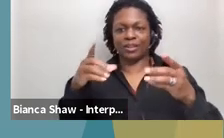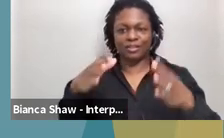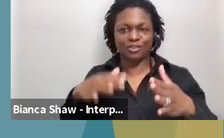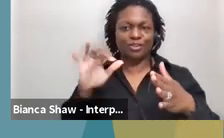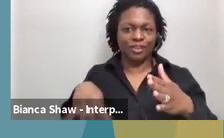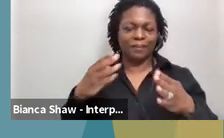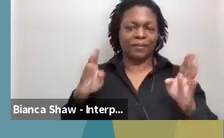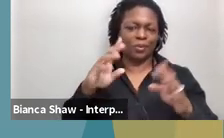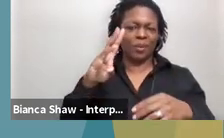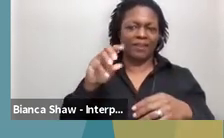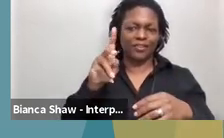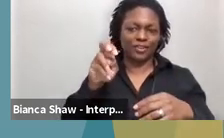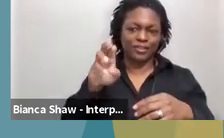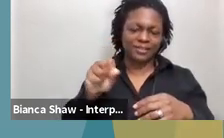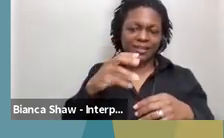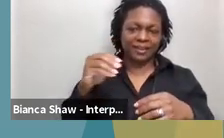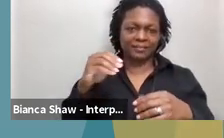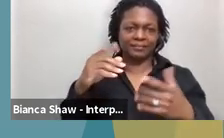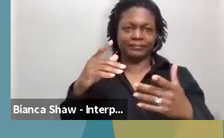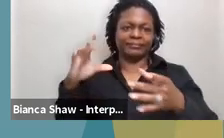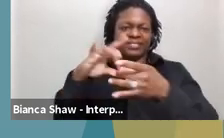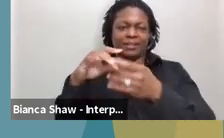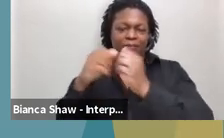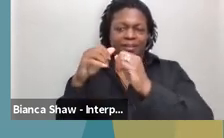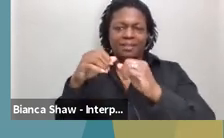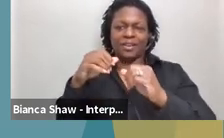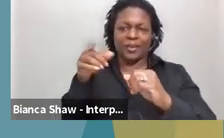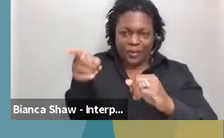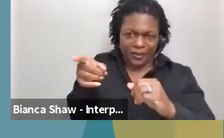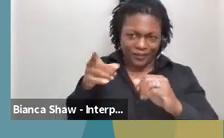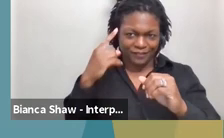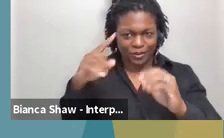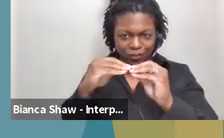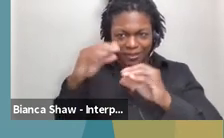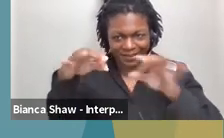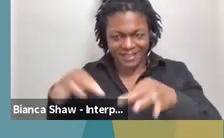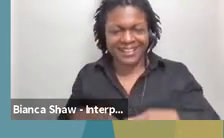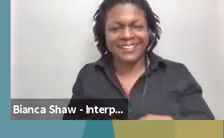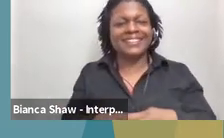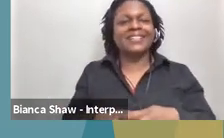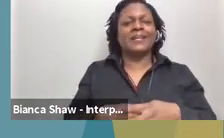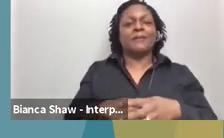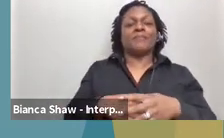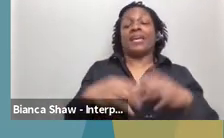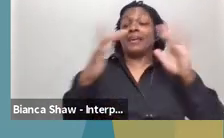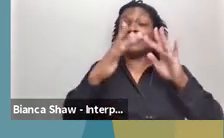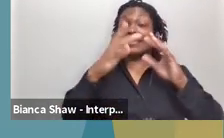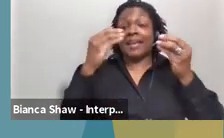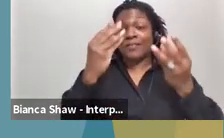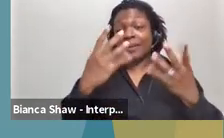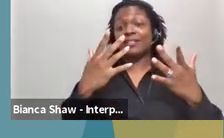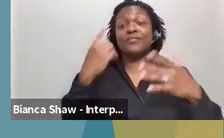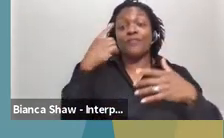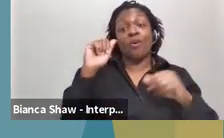This slide just provides everyone with, uh, all of the contact information for all of the presenters that you had